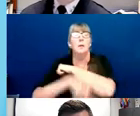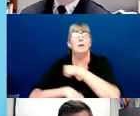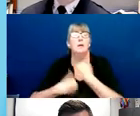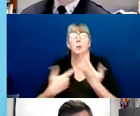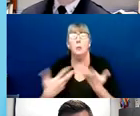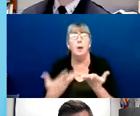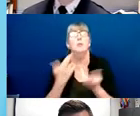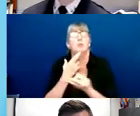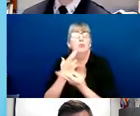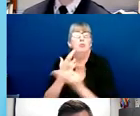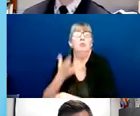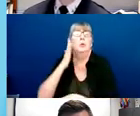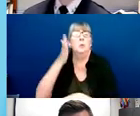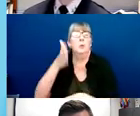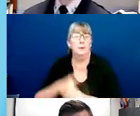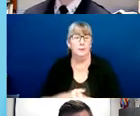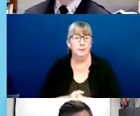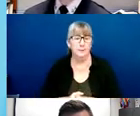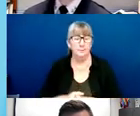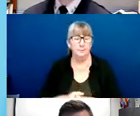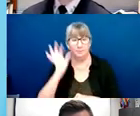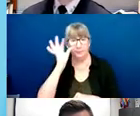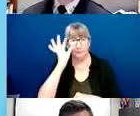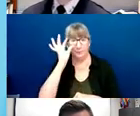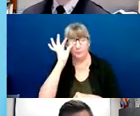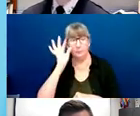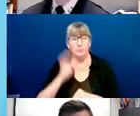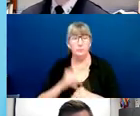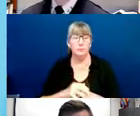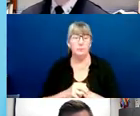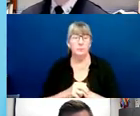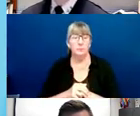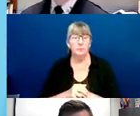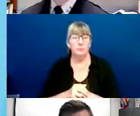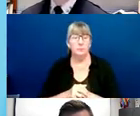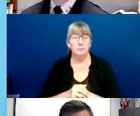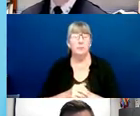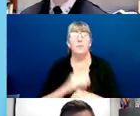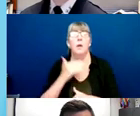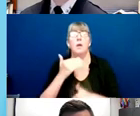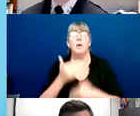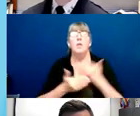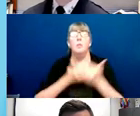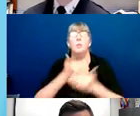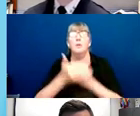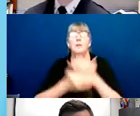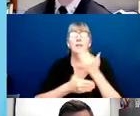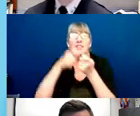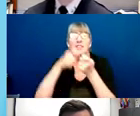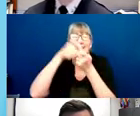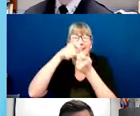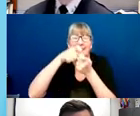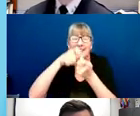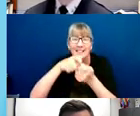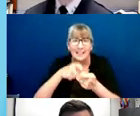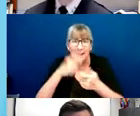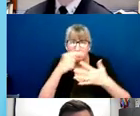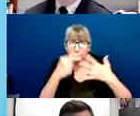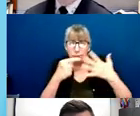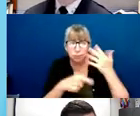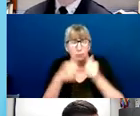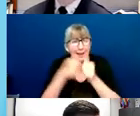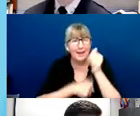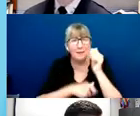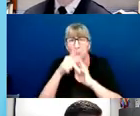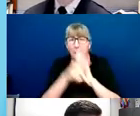Now, the investigator procedure is not fully defined in every policy you'll see this evening. But the fundamental